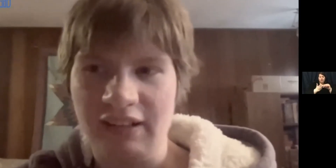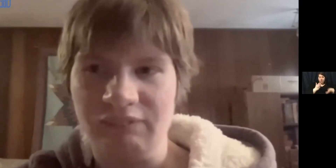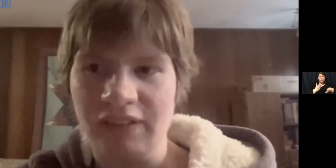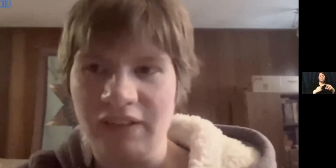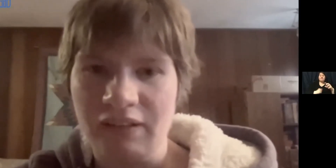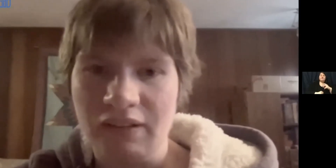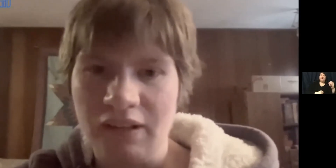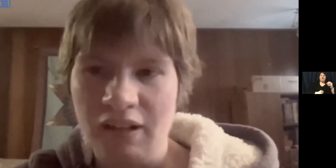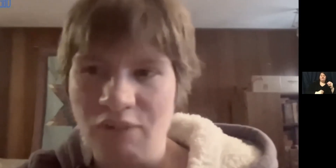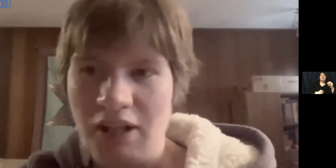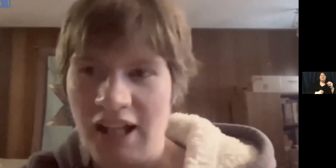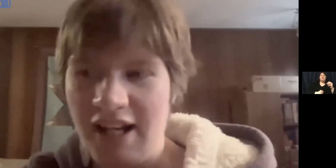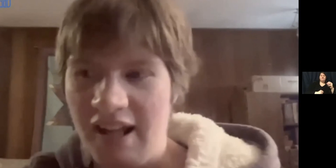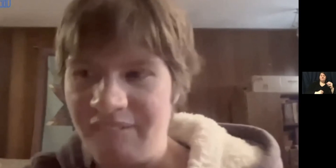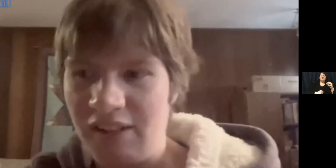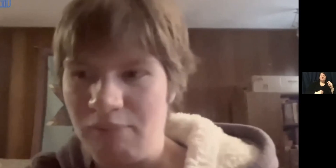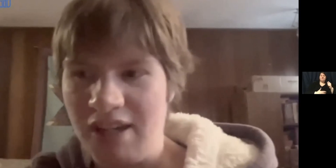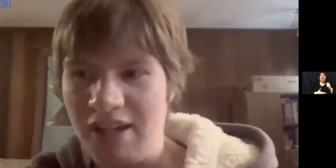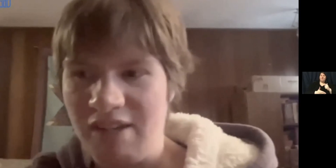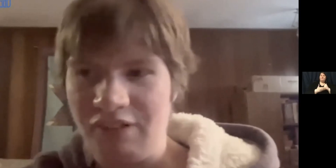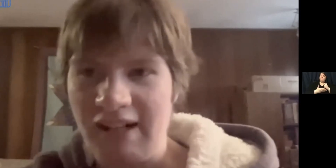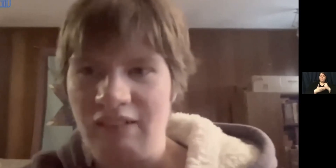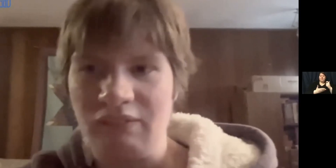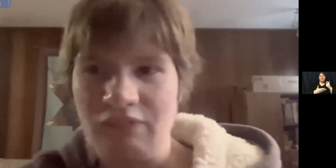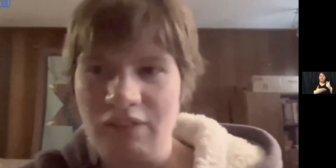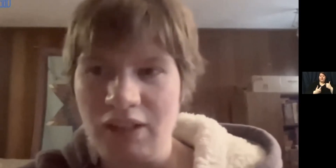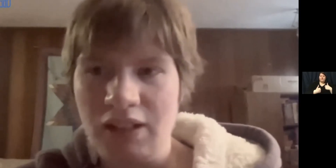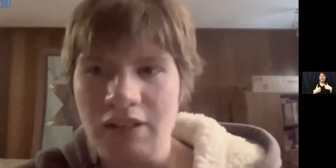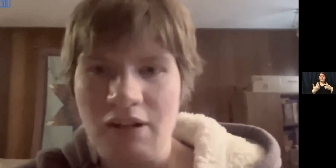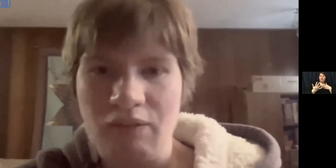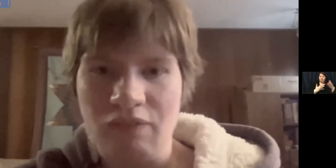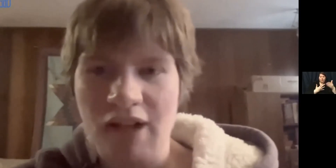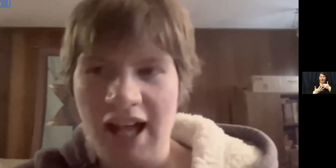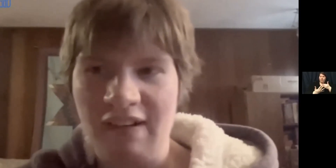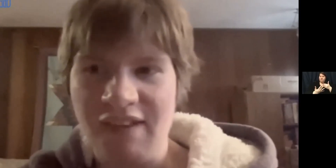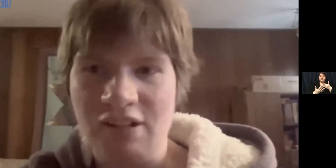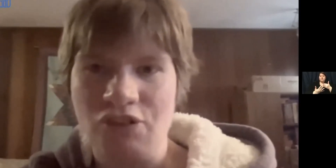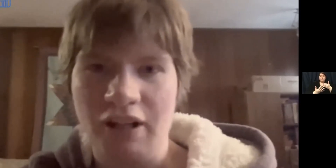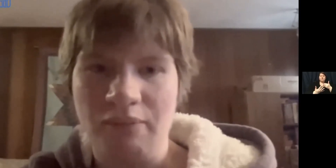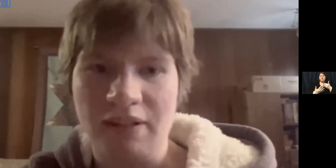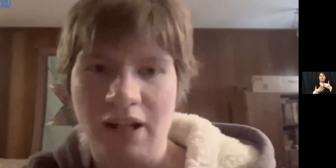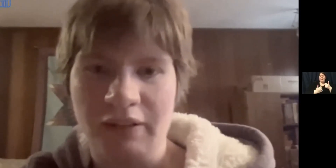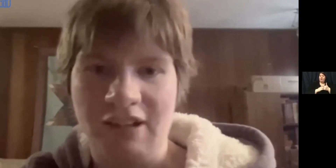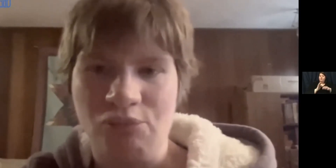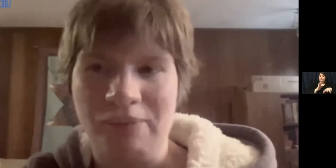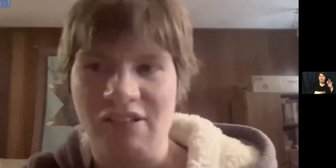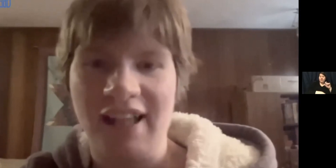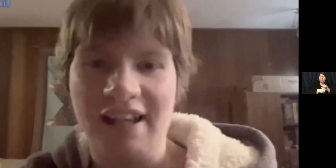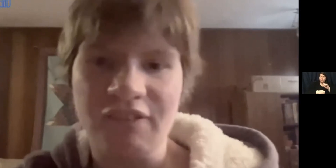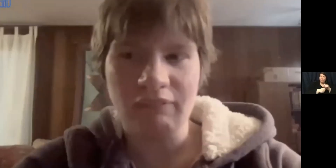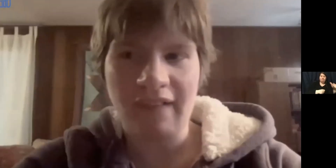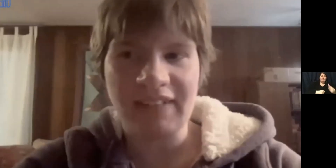helping kind of helping me throughout, you know, how to find a job and other